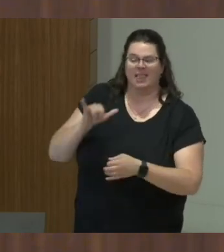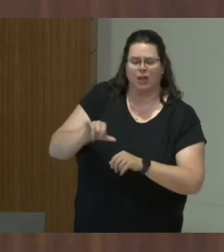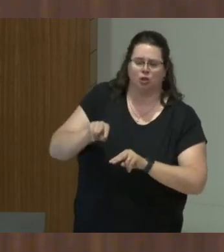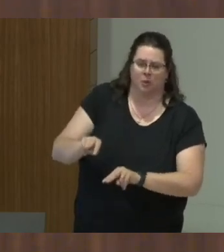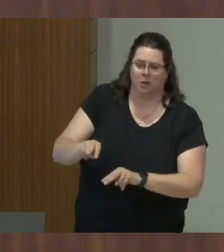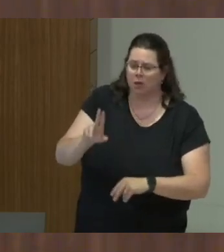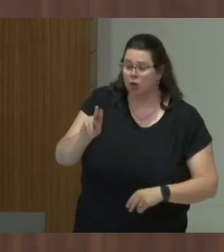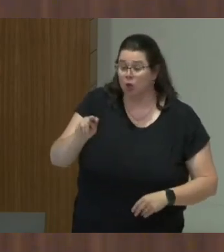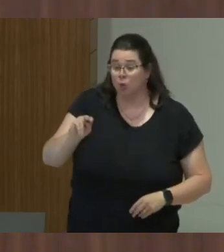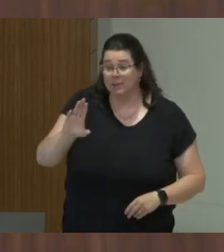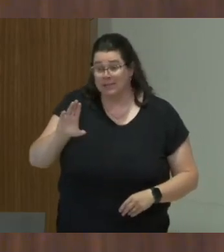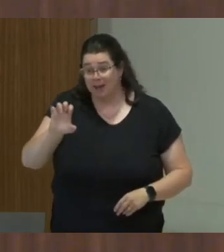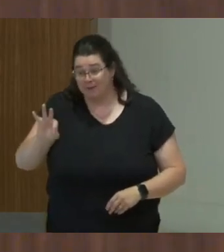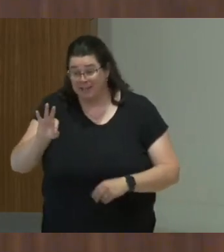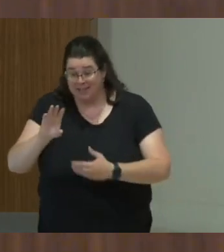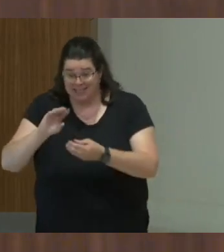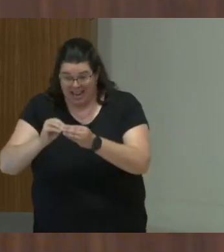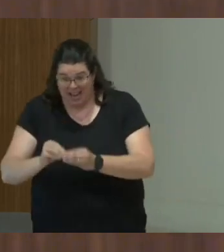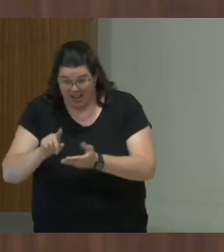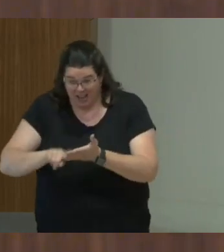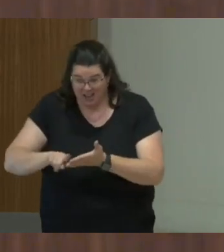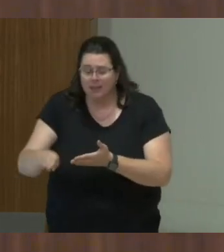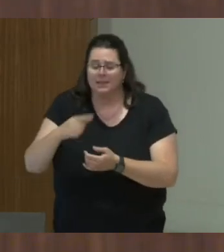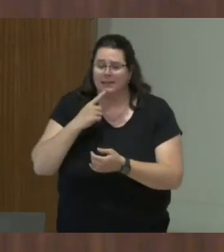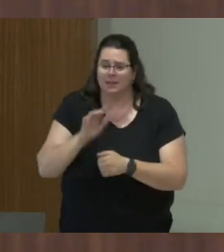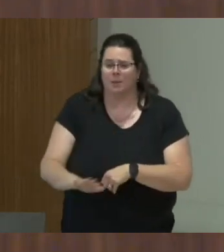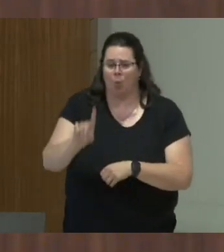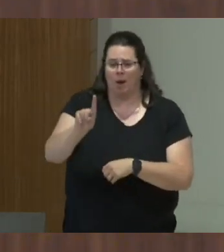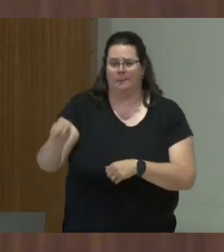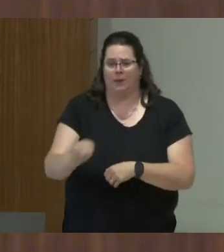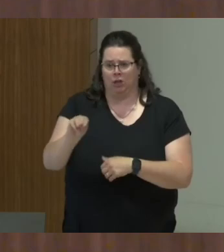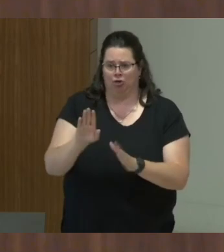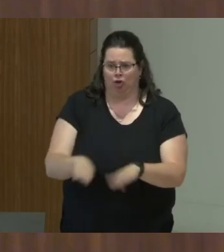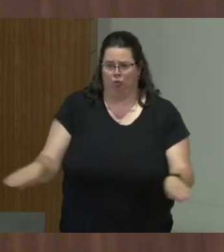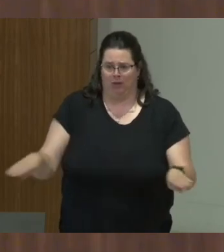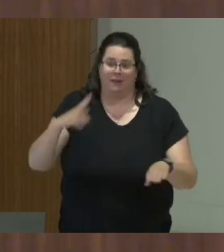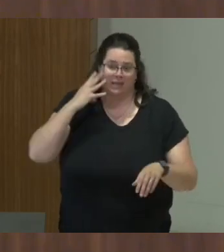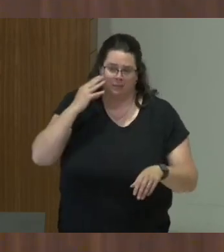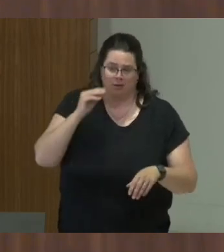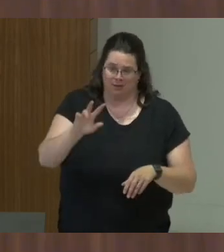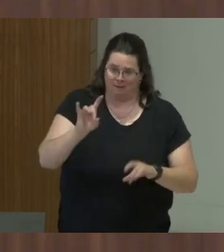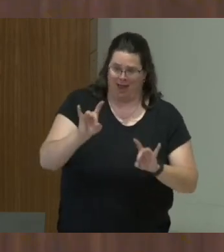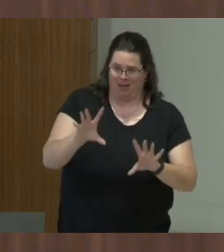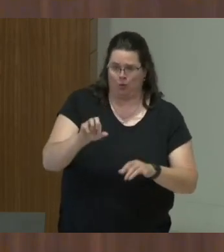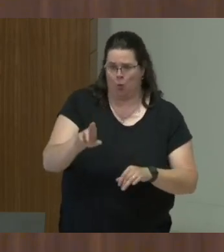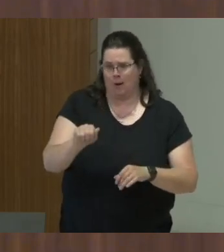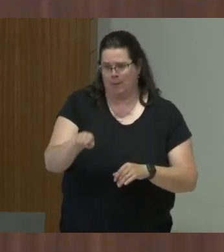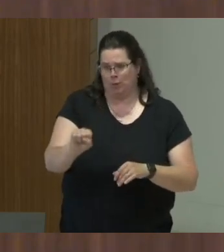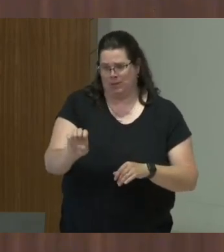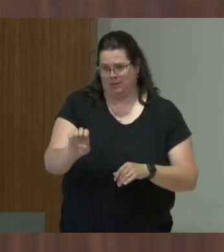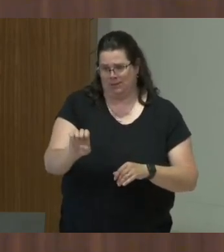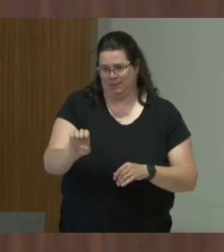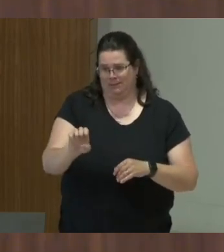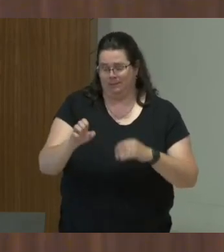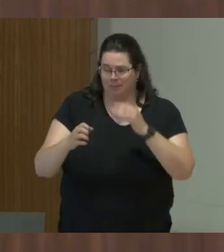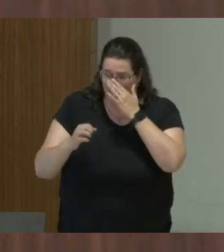data itself assumes that there is one million children who experience violence and abuse every year. So, we've